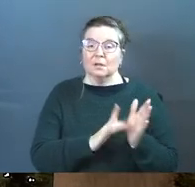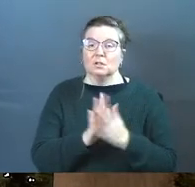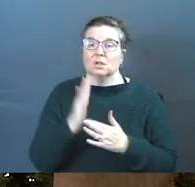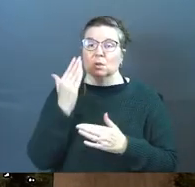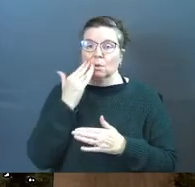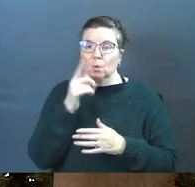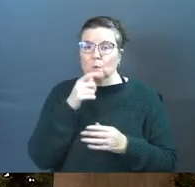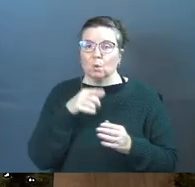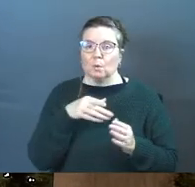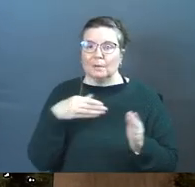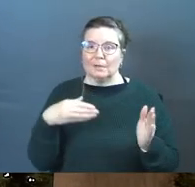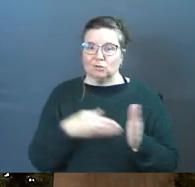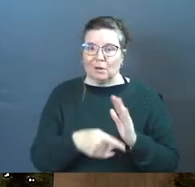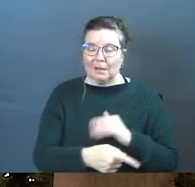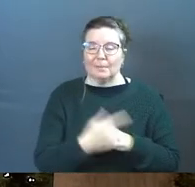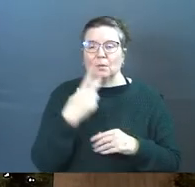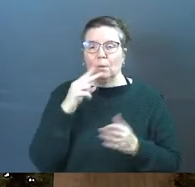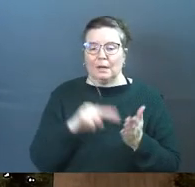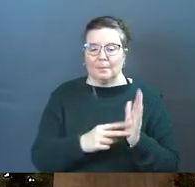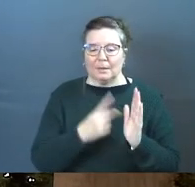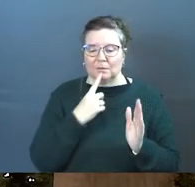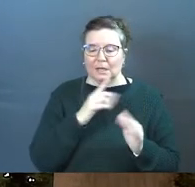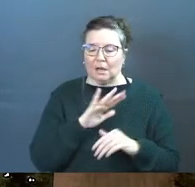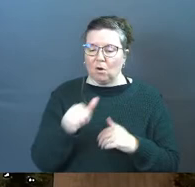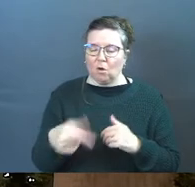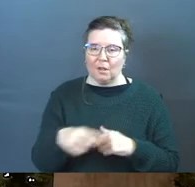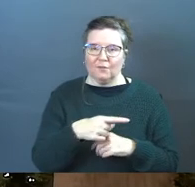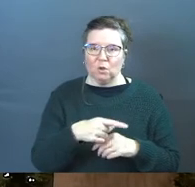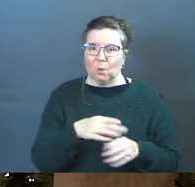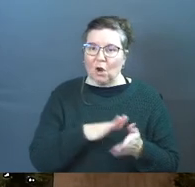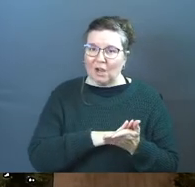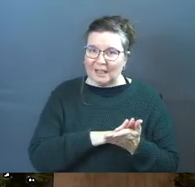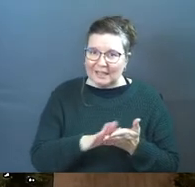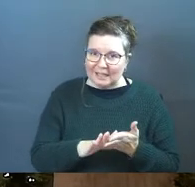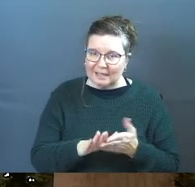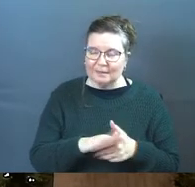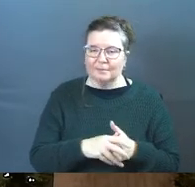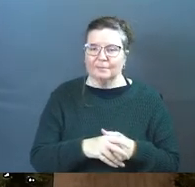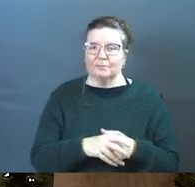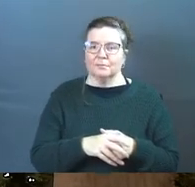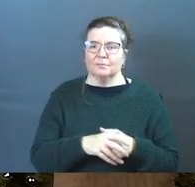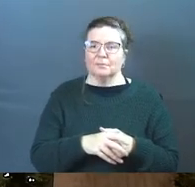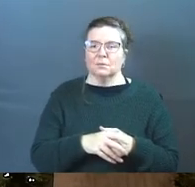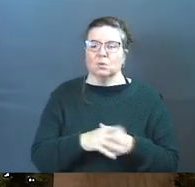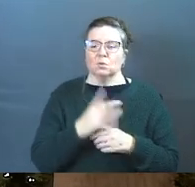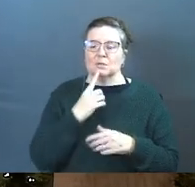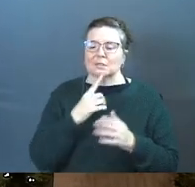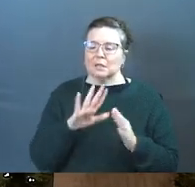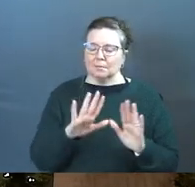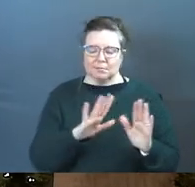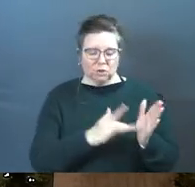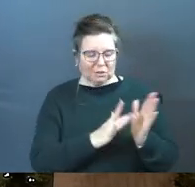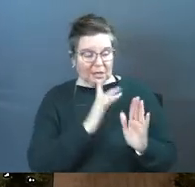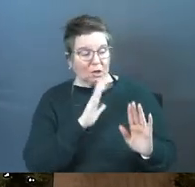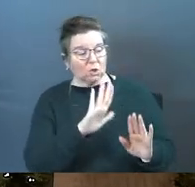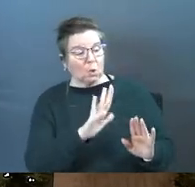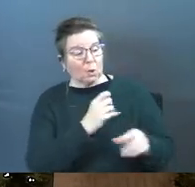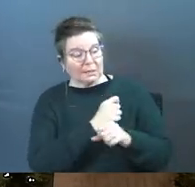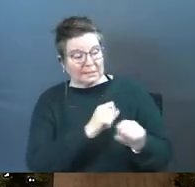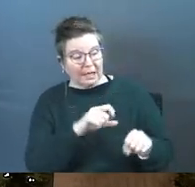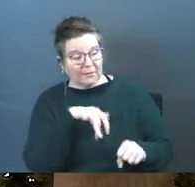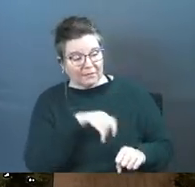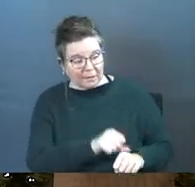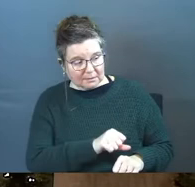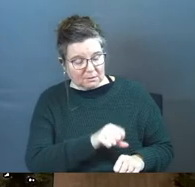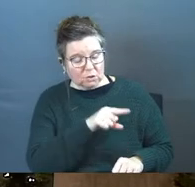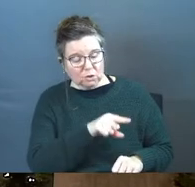Jesus knew who betray him this is what he meant when he said not all of you are clean so Jesus holds it up and says okay you're saved